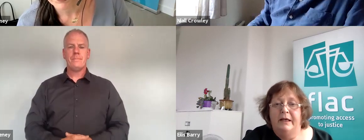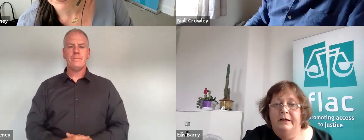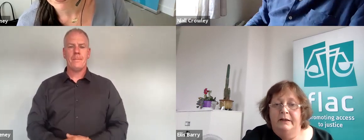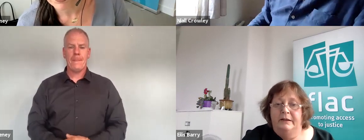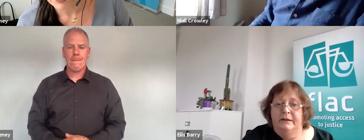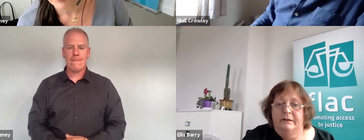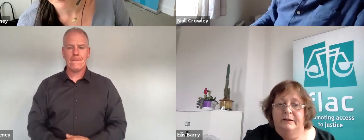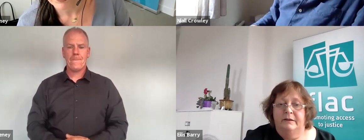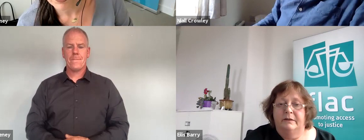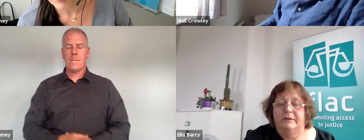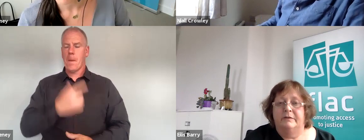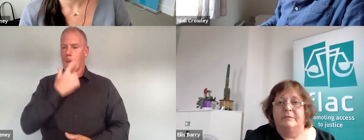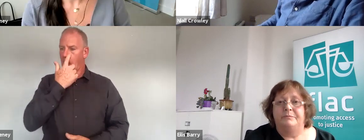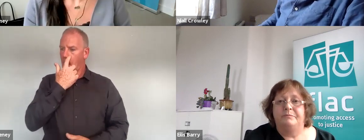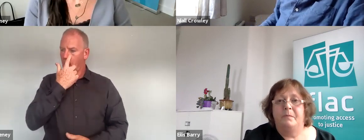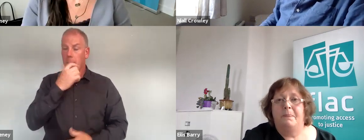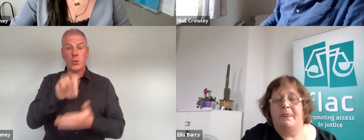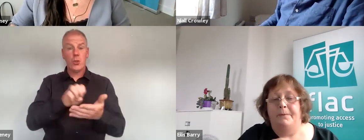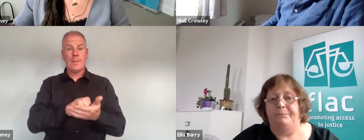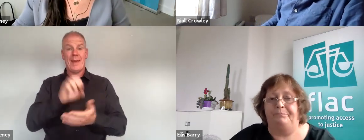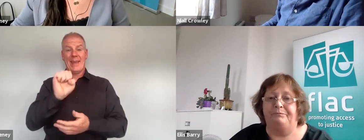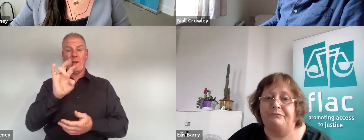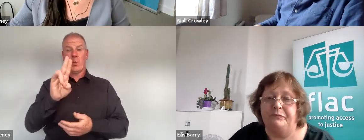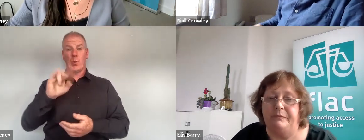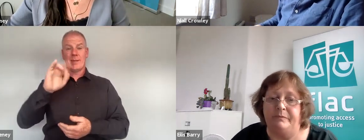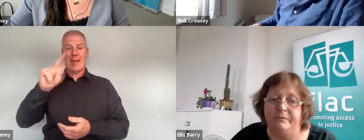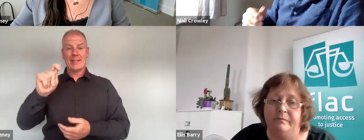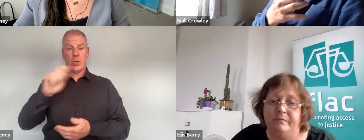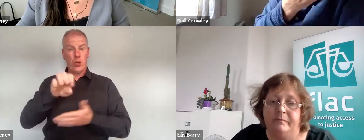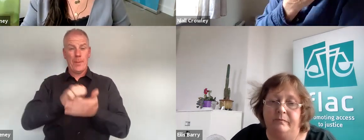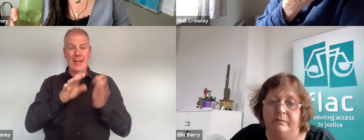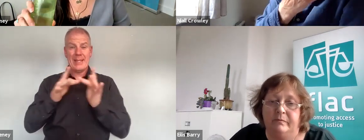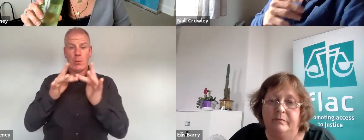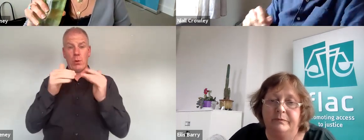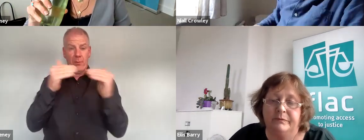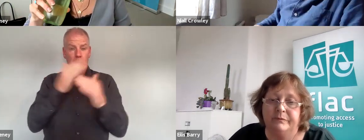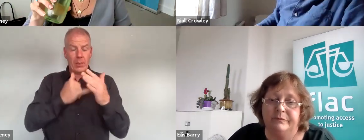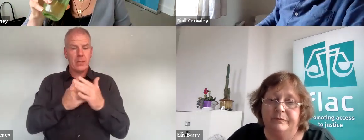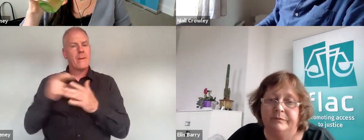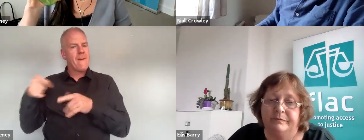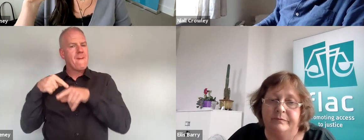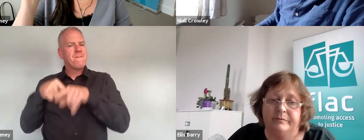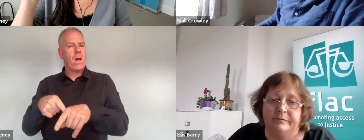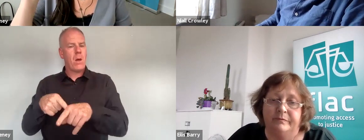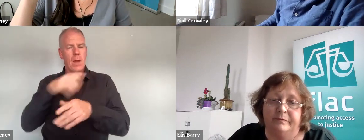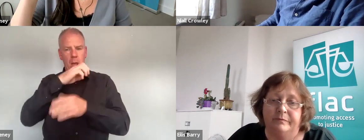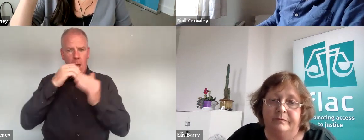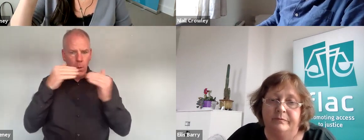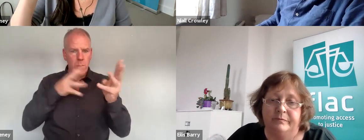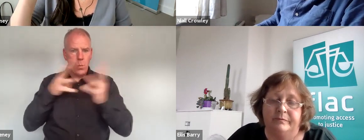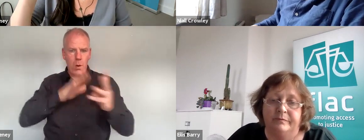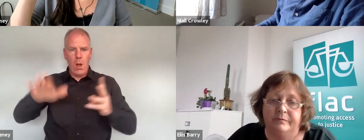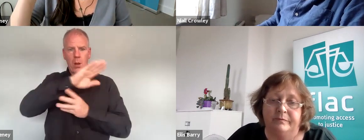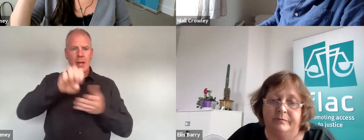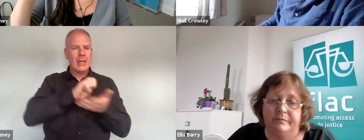at a European level Equinet the European Network of Equality Bodies have tracked the work of equality bodies across the